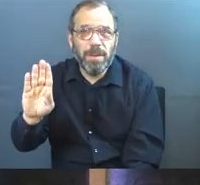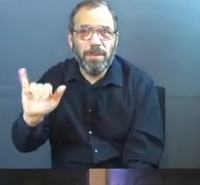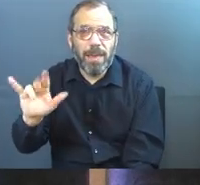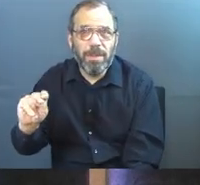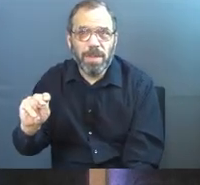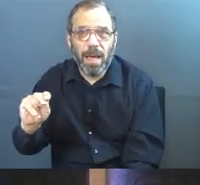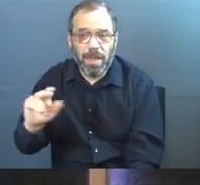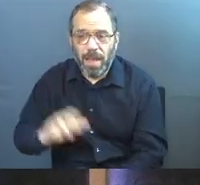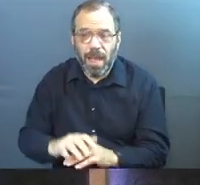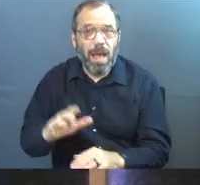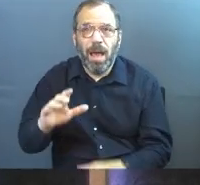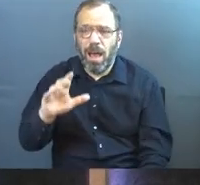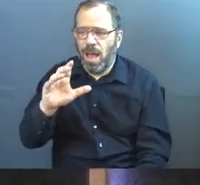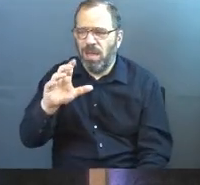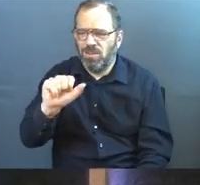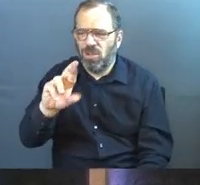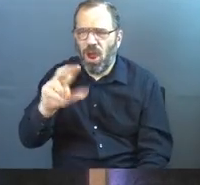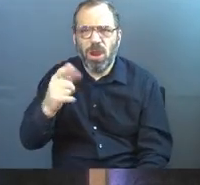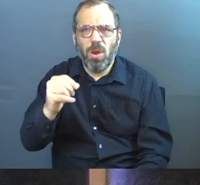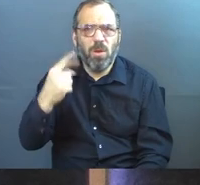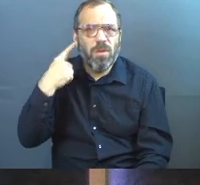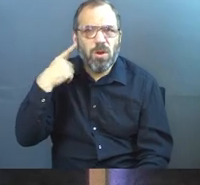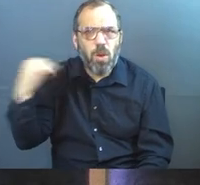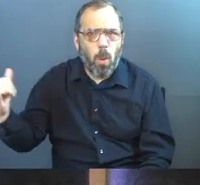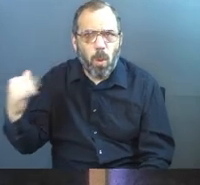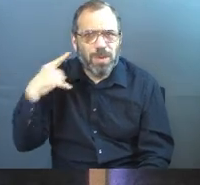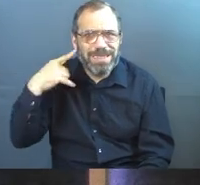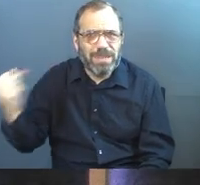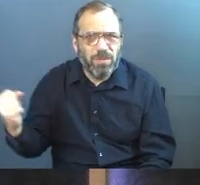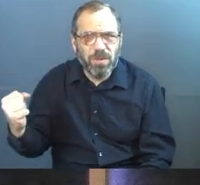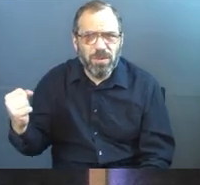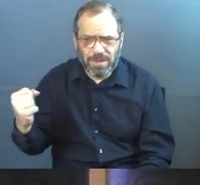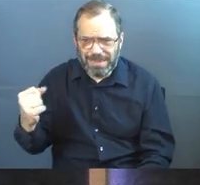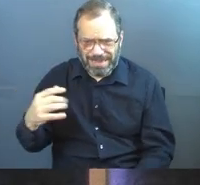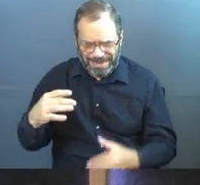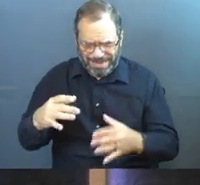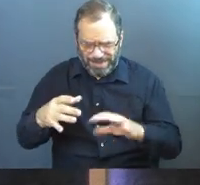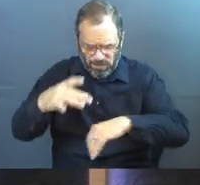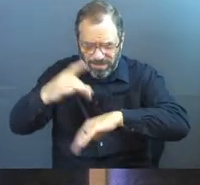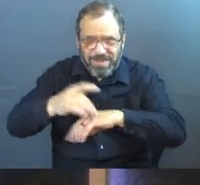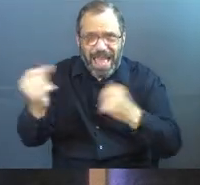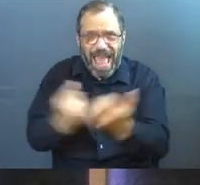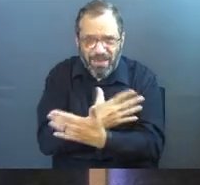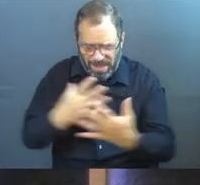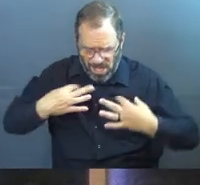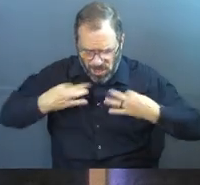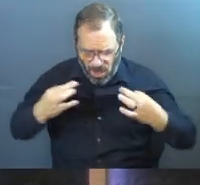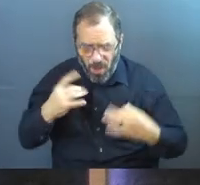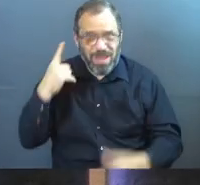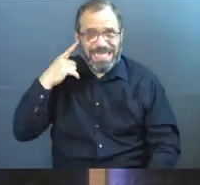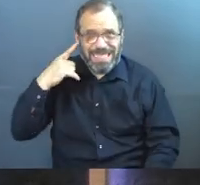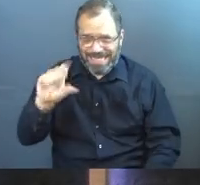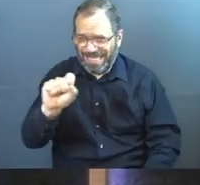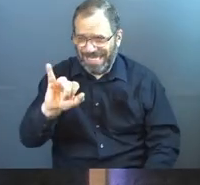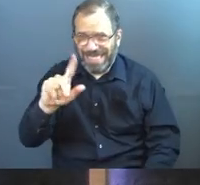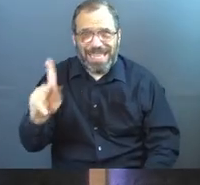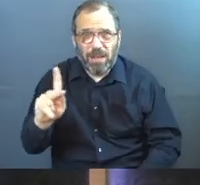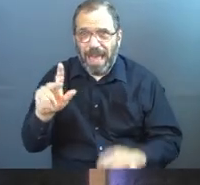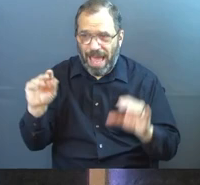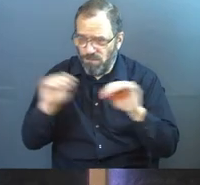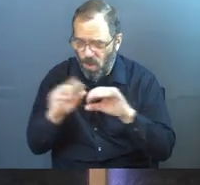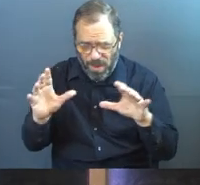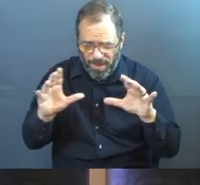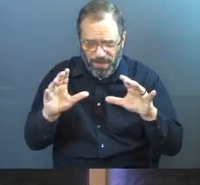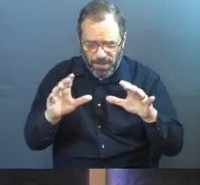They can't get their cargo. Cargo of gold, silver, read this, jewels, pearls, fine linen, purple cloth, silk. There's even